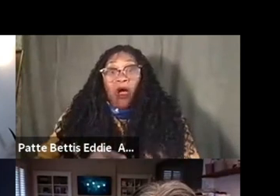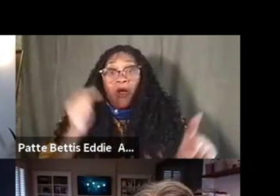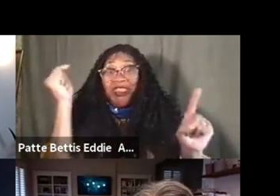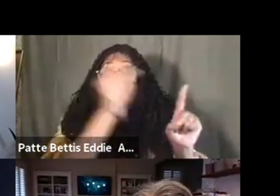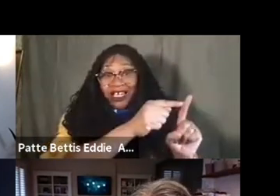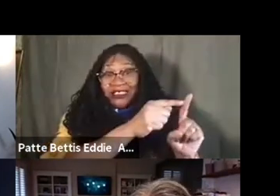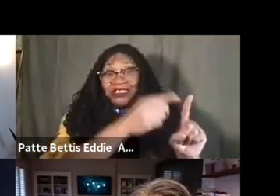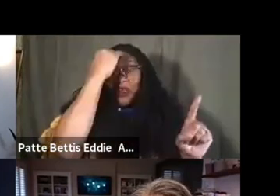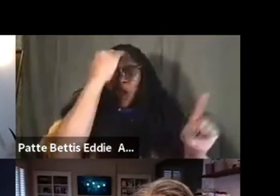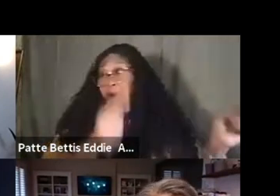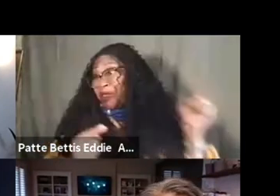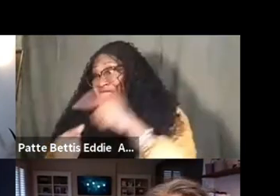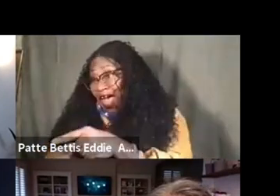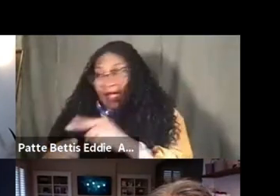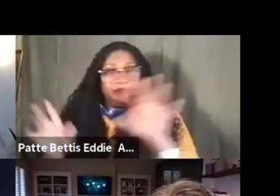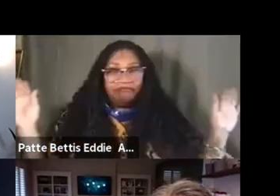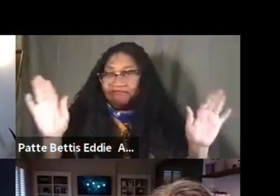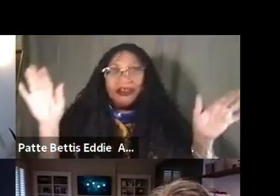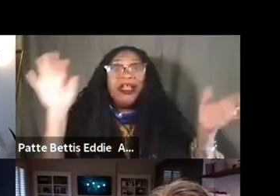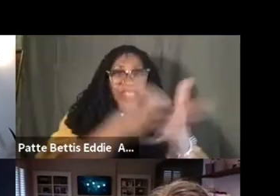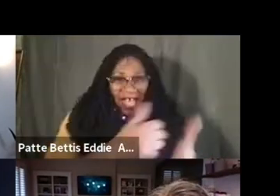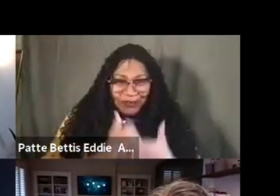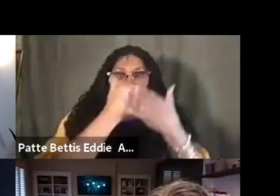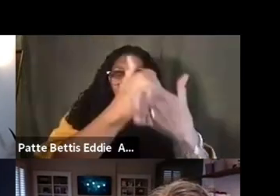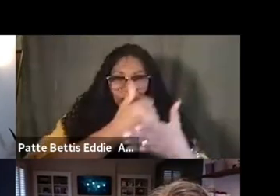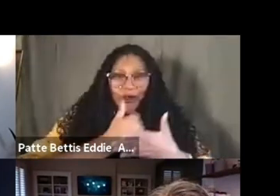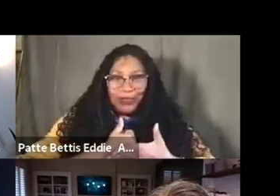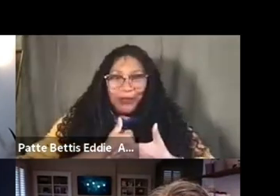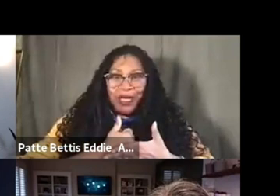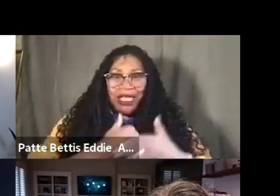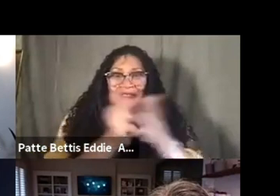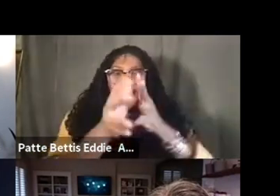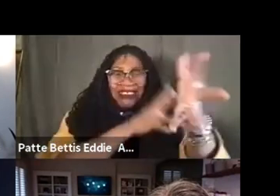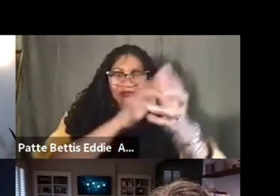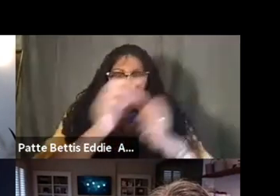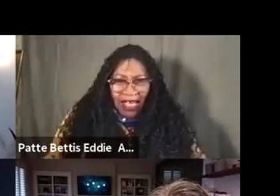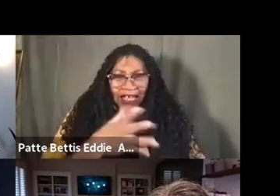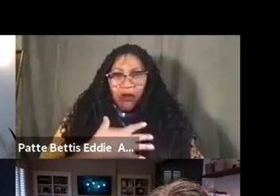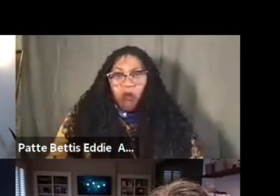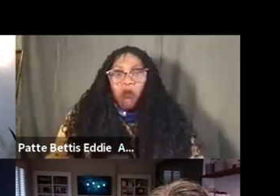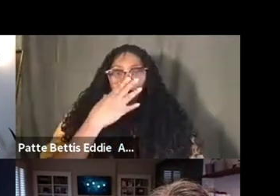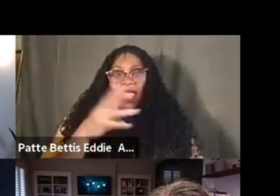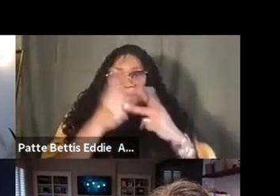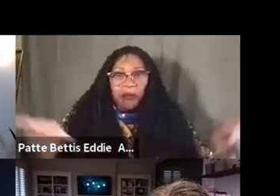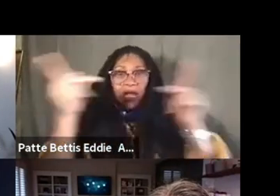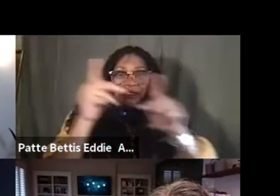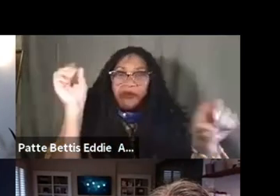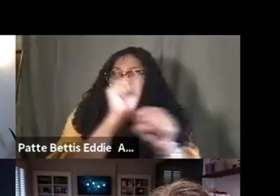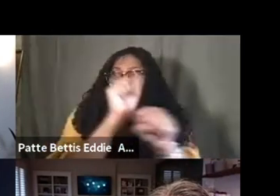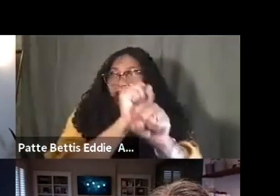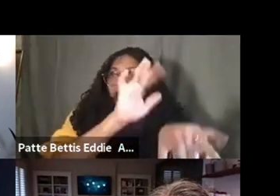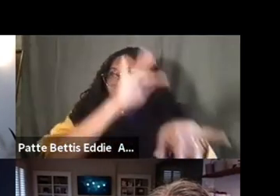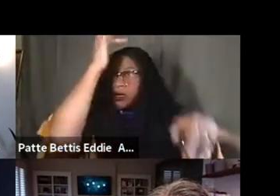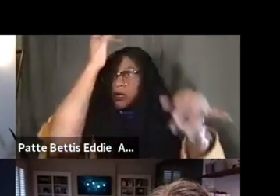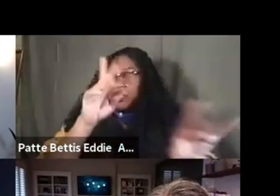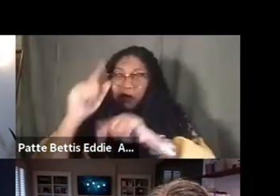um, and that's been really helpful to me, you know, in these violent white institutions I've worked in for the last six years, um, and then